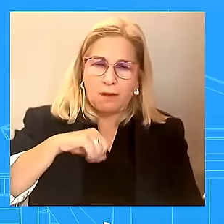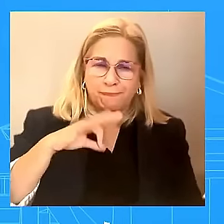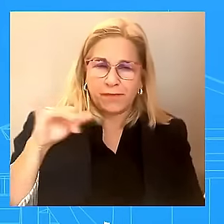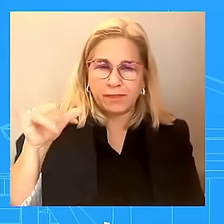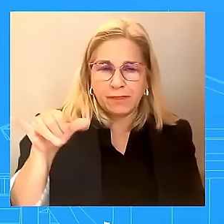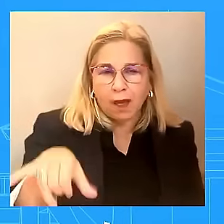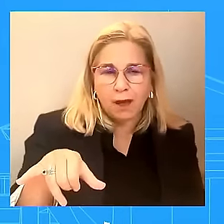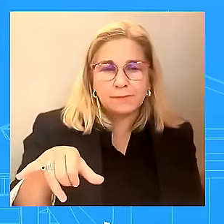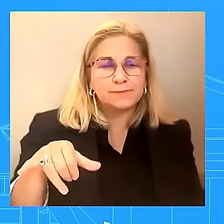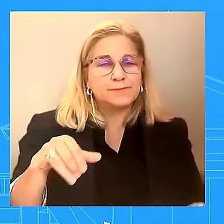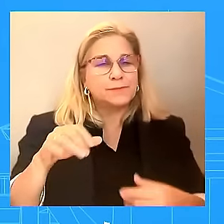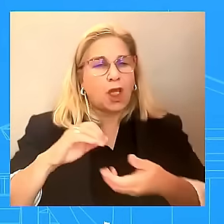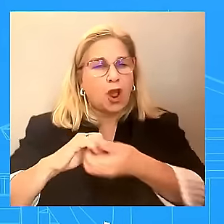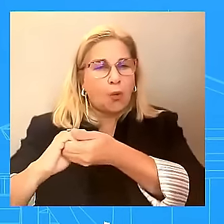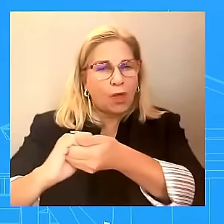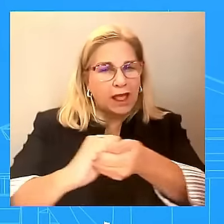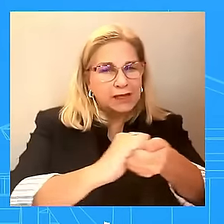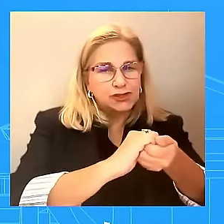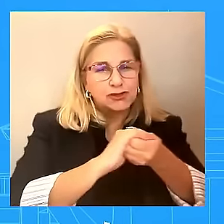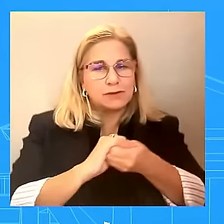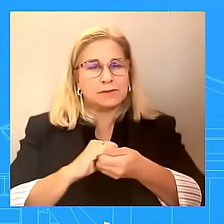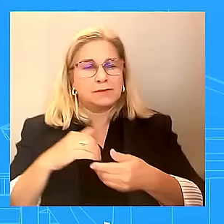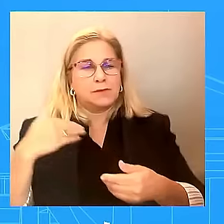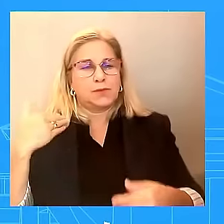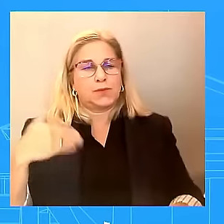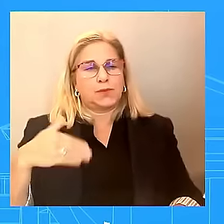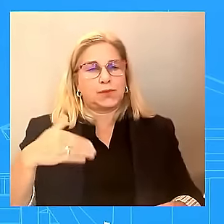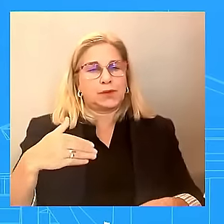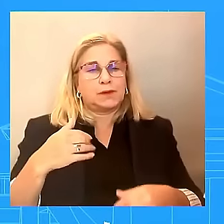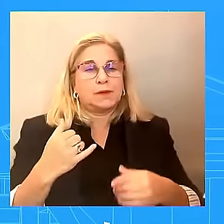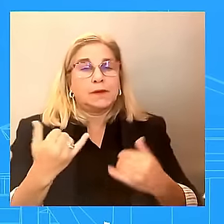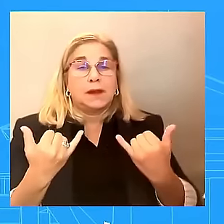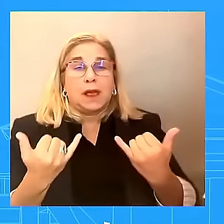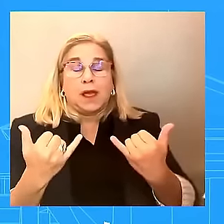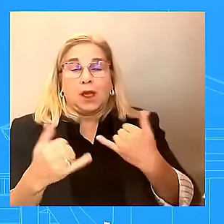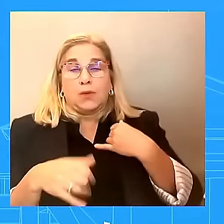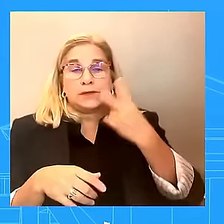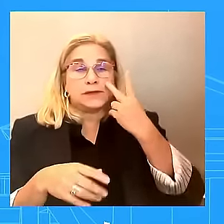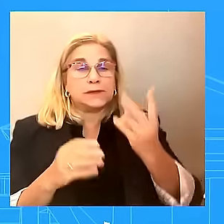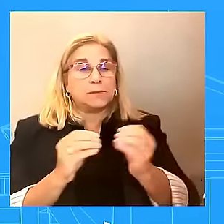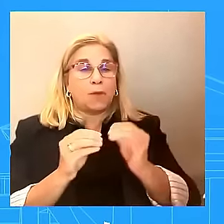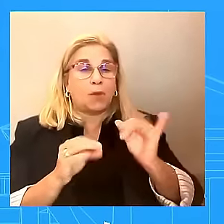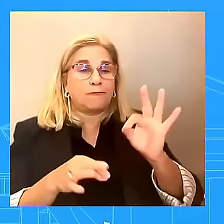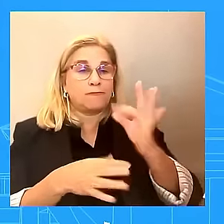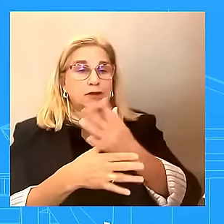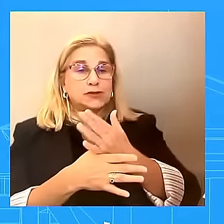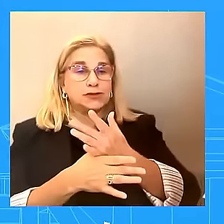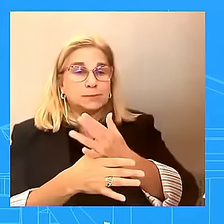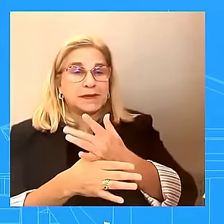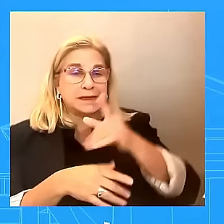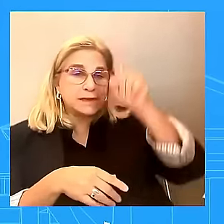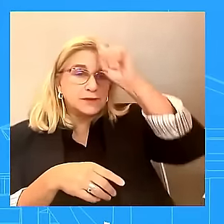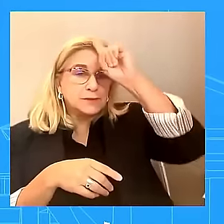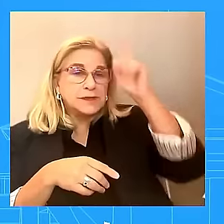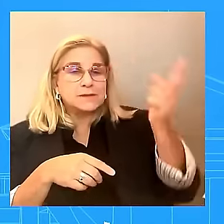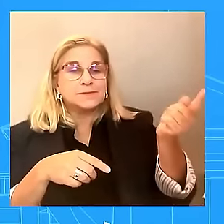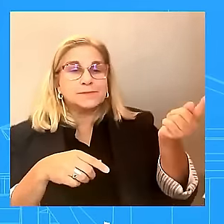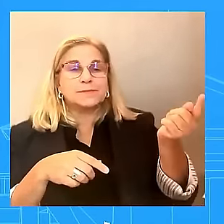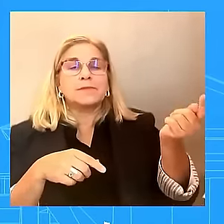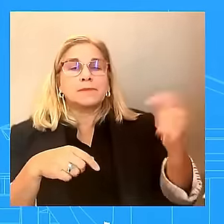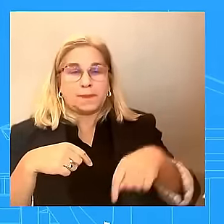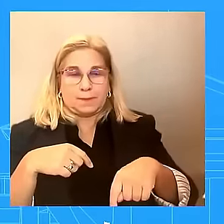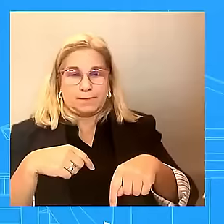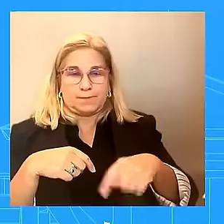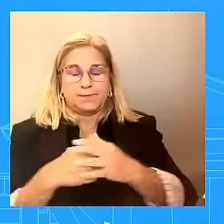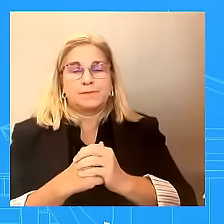to be going to Germany. And so I will leave it there and not go any further. Kathleen. Thanks, Green. Mayor Eric